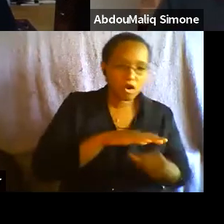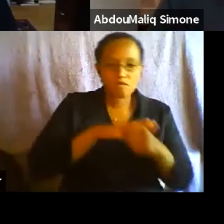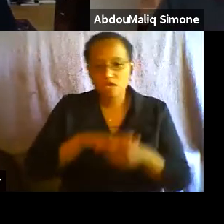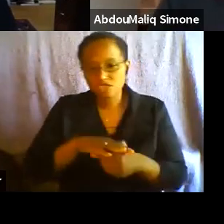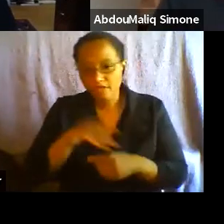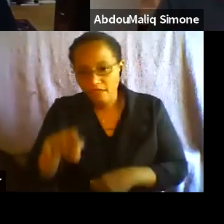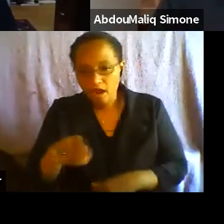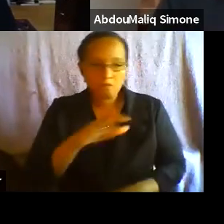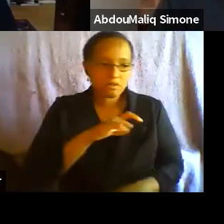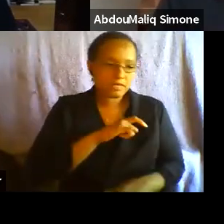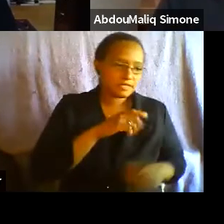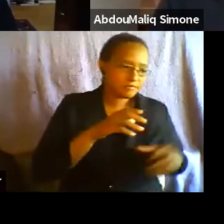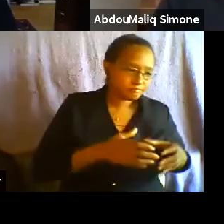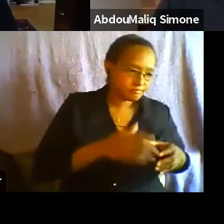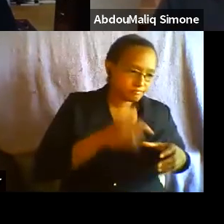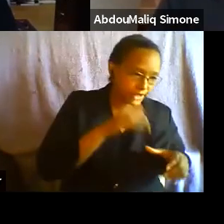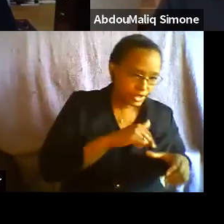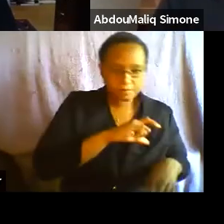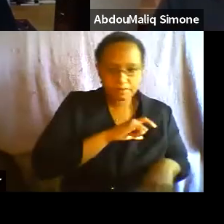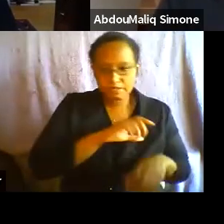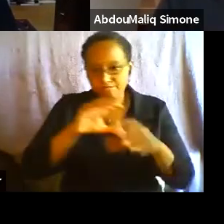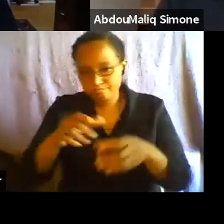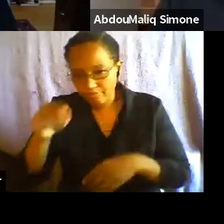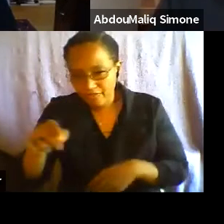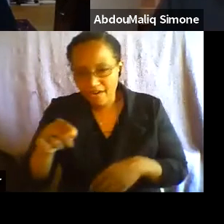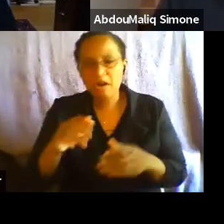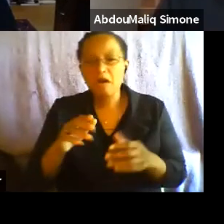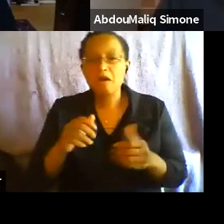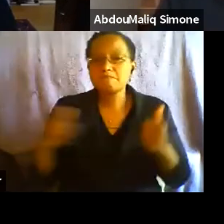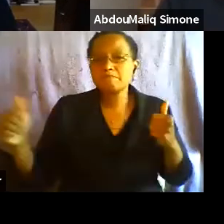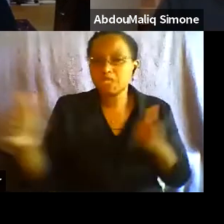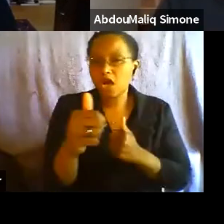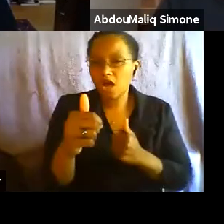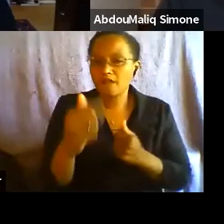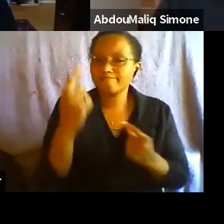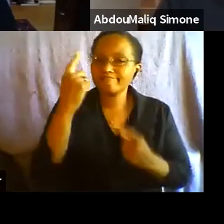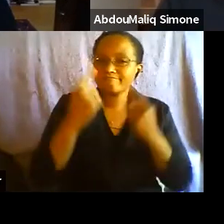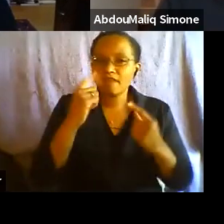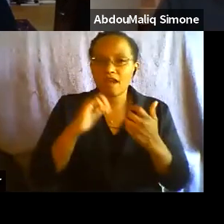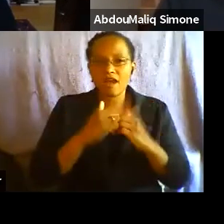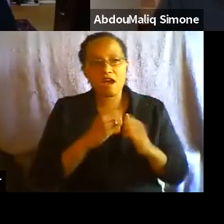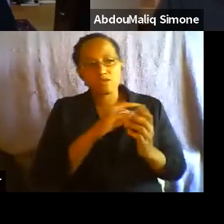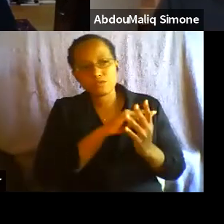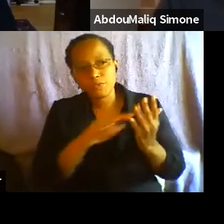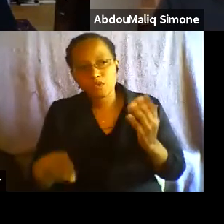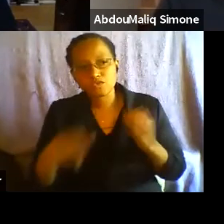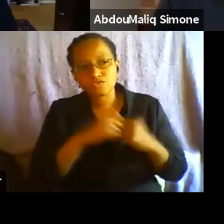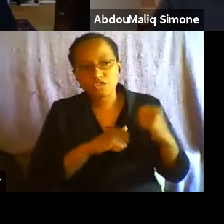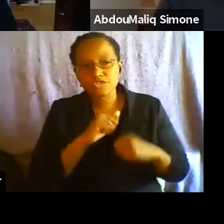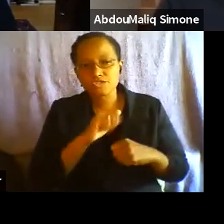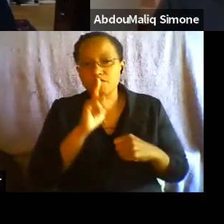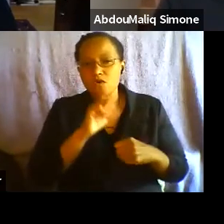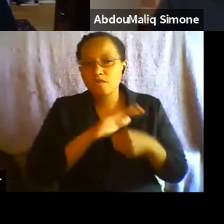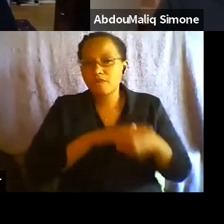But actually deepen our thinking around how these structures of oppression work, how coercive measures